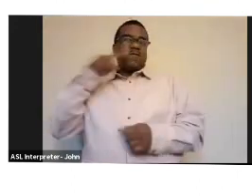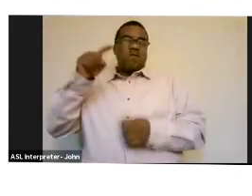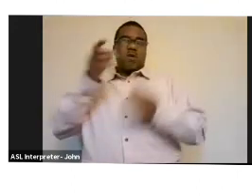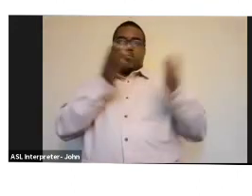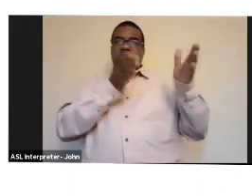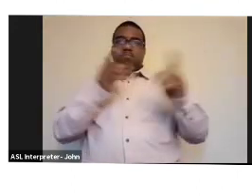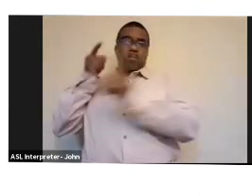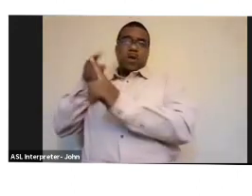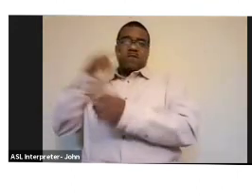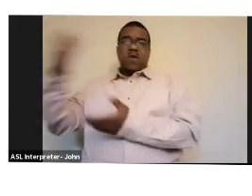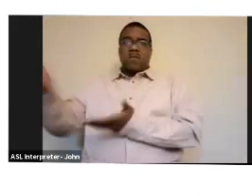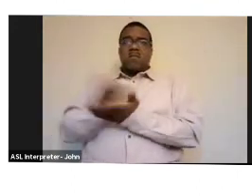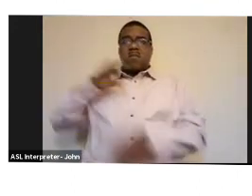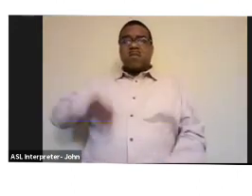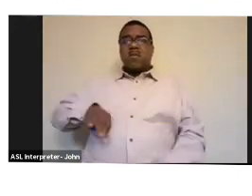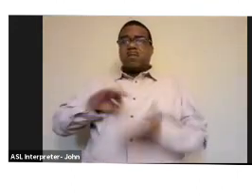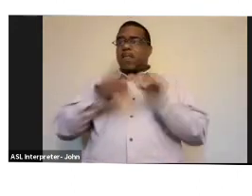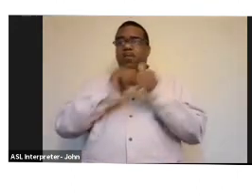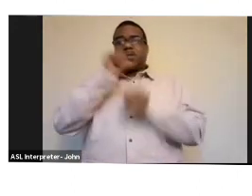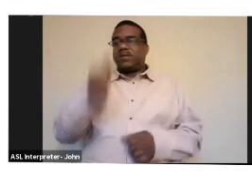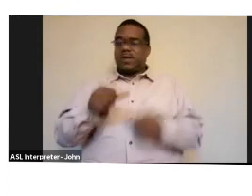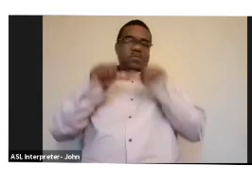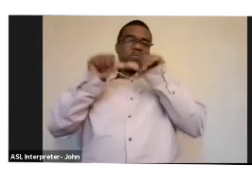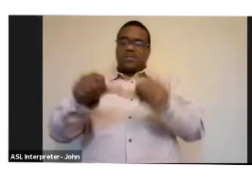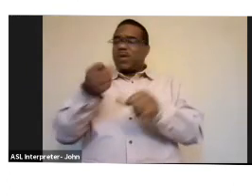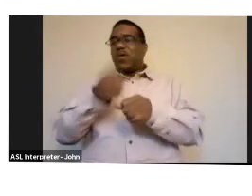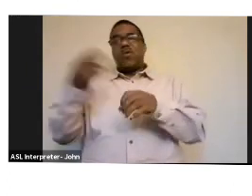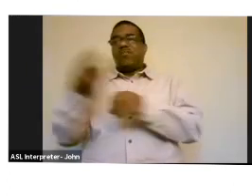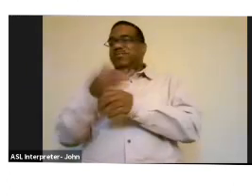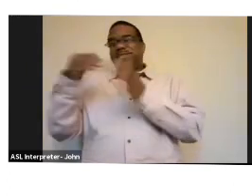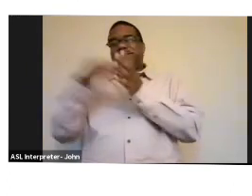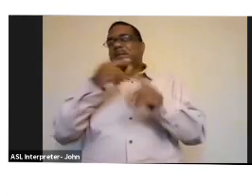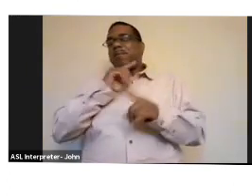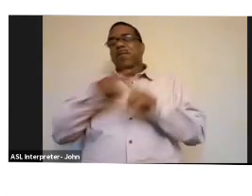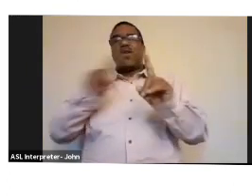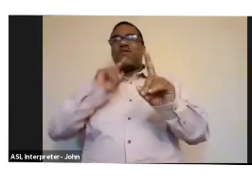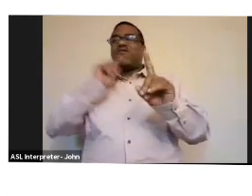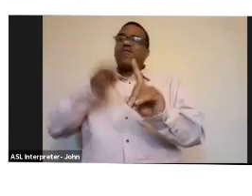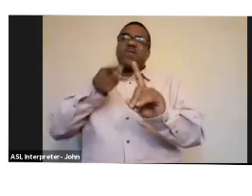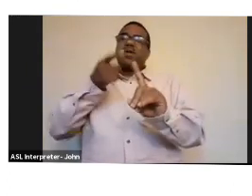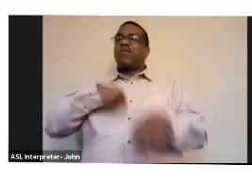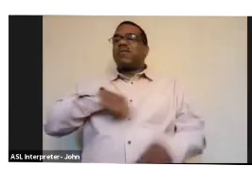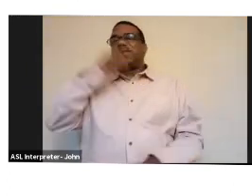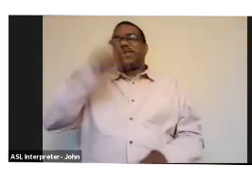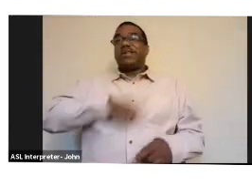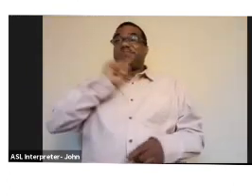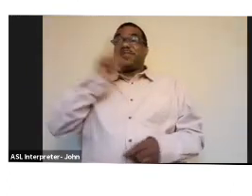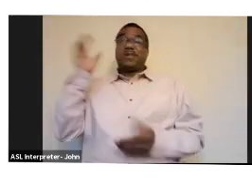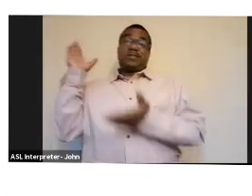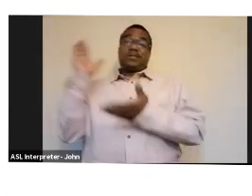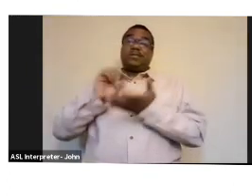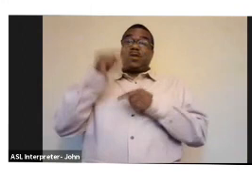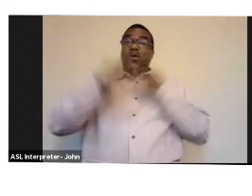going to be regenerative and they're never going to be sustainable. In fact, we actually need to scale down the global